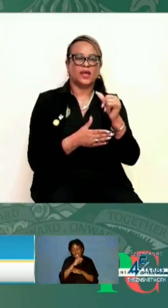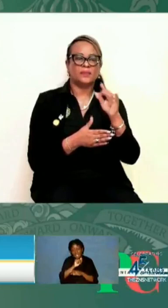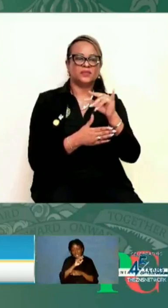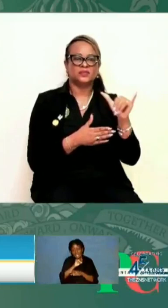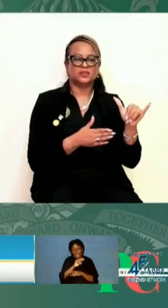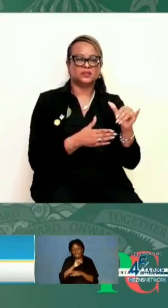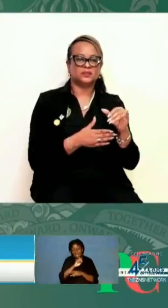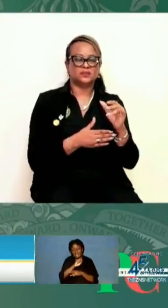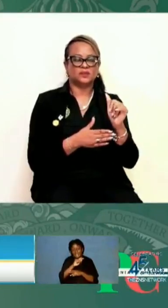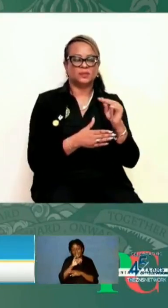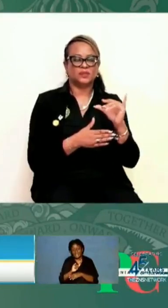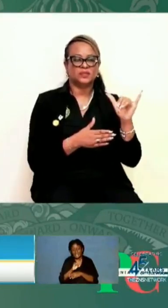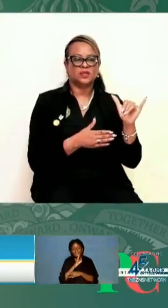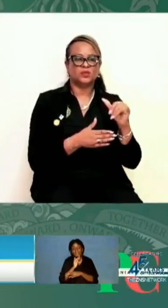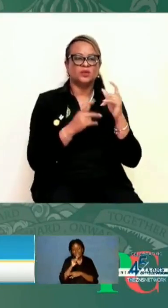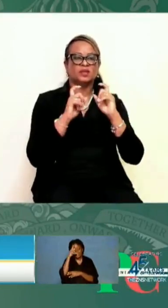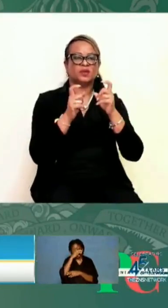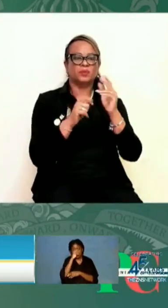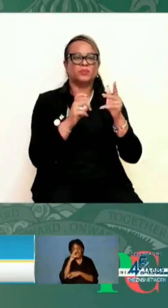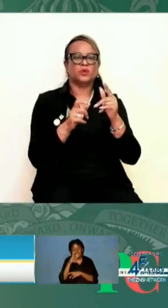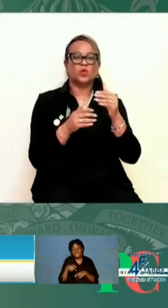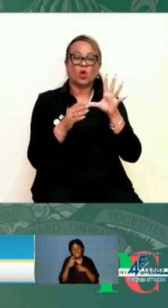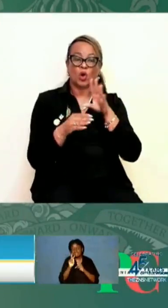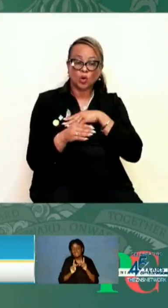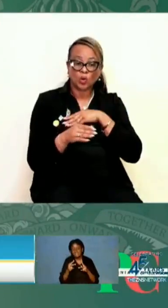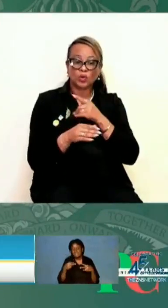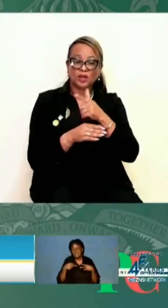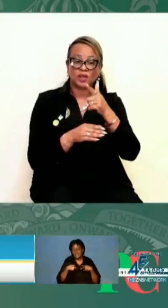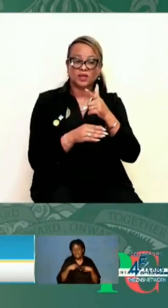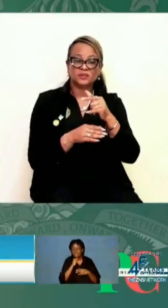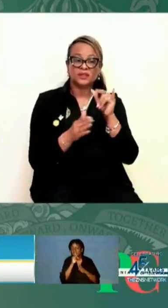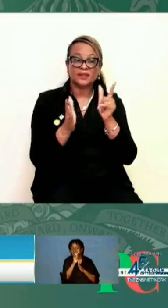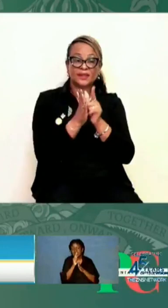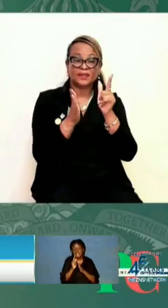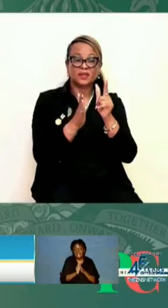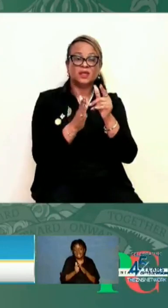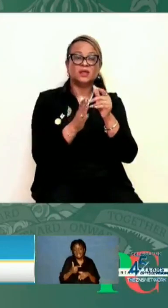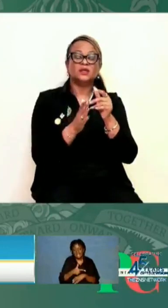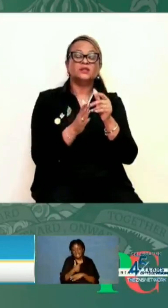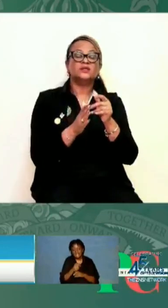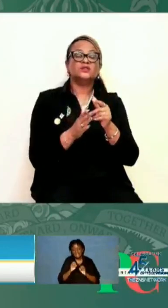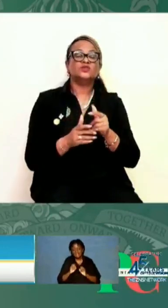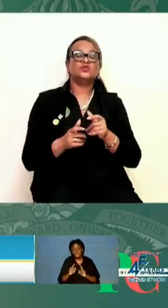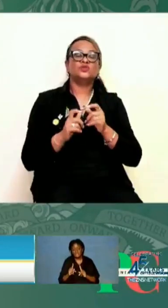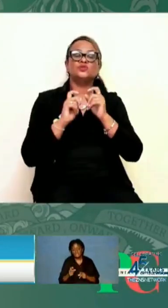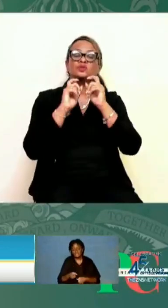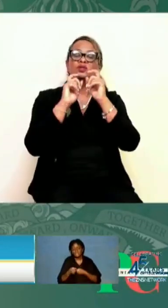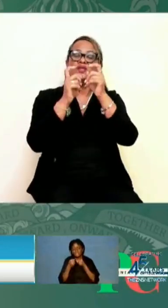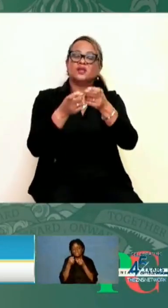which will give persons in possession of illegal firearms the opportunity to surrender these weapons